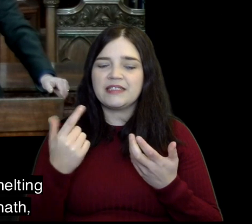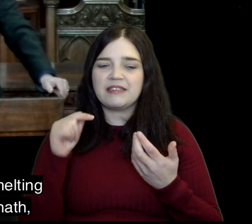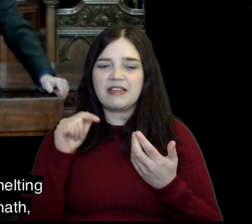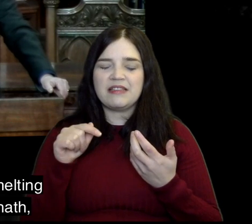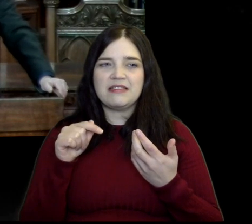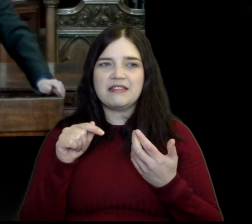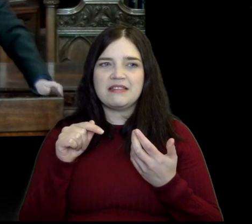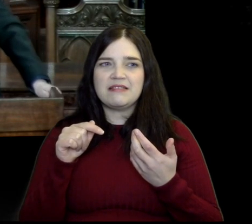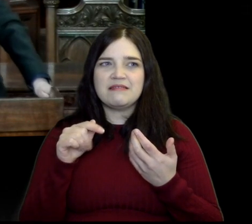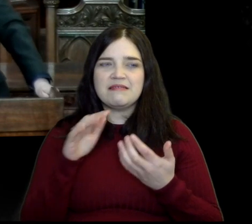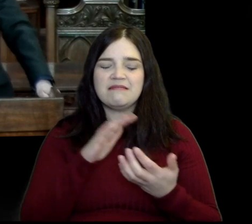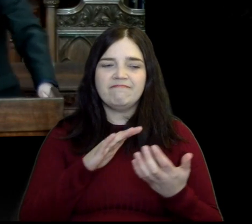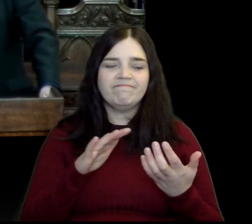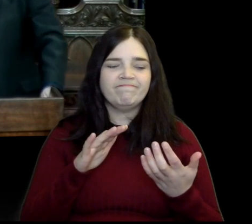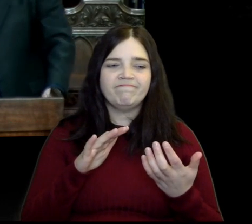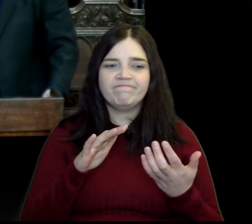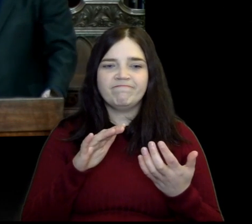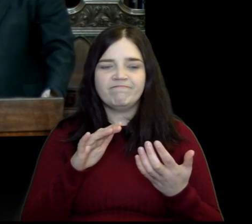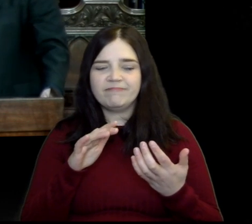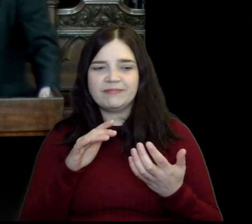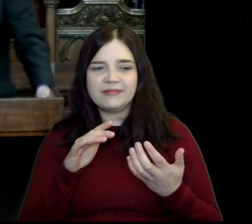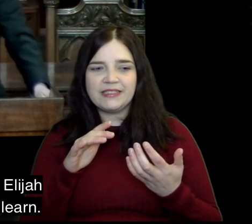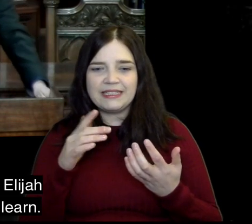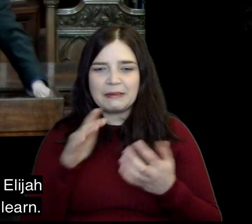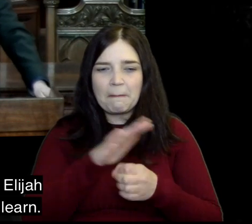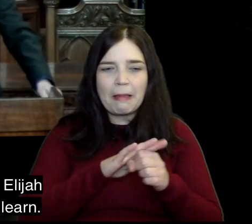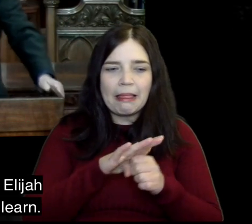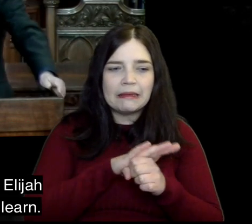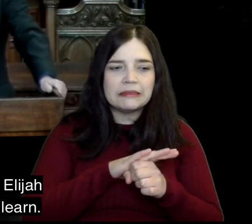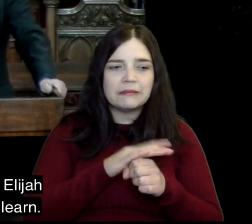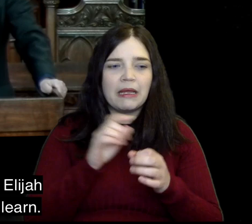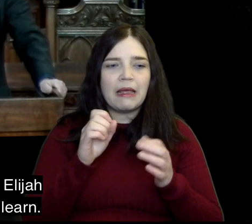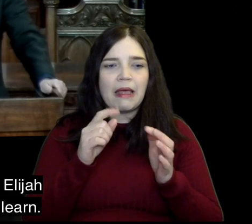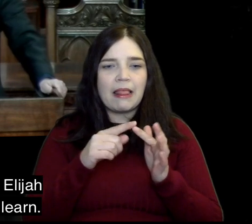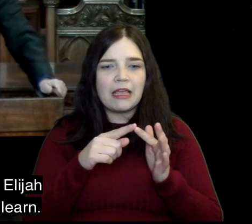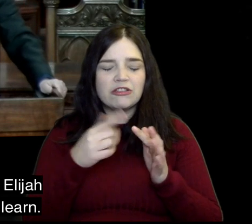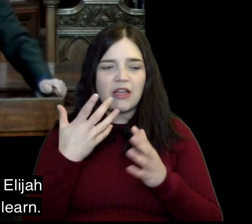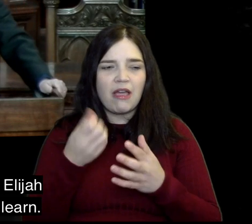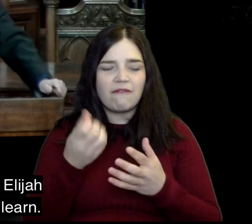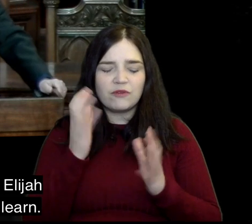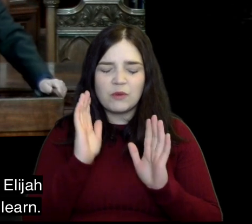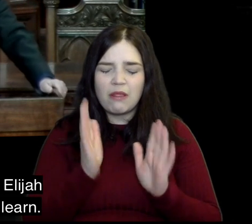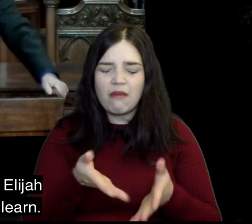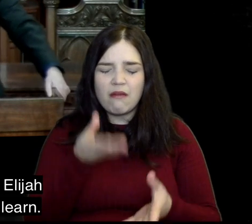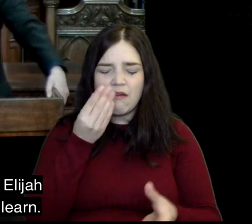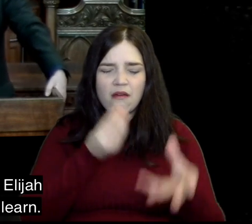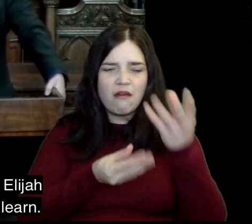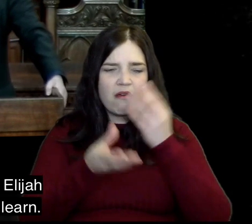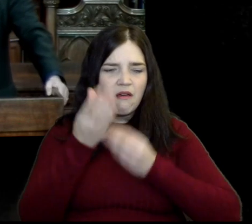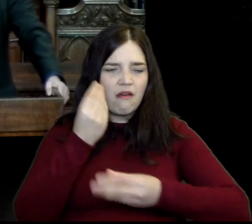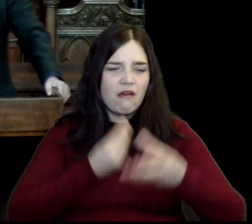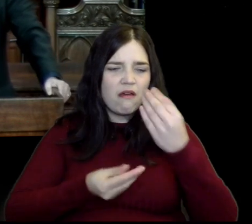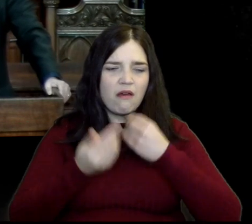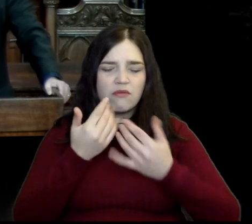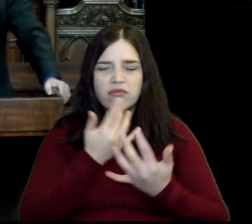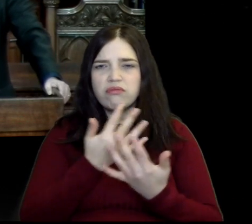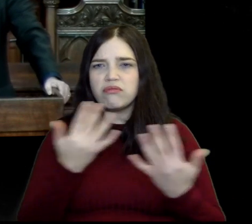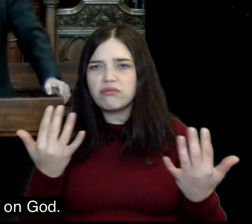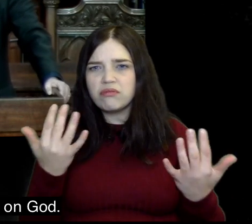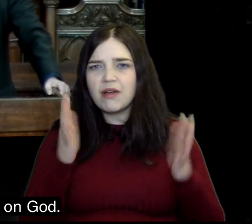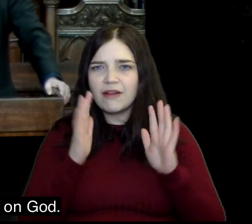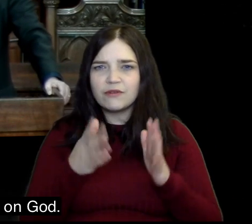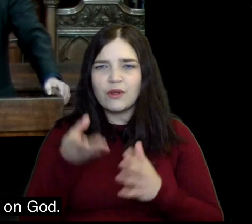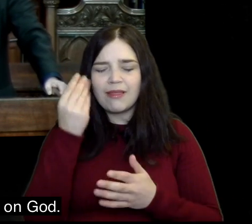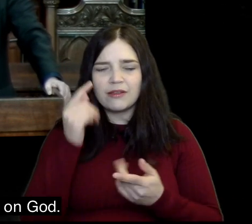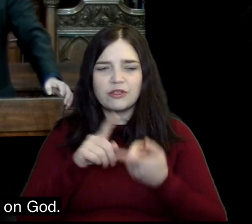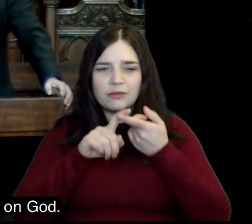so here is the smelting point of Zarephath the place where Elijah had so